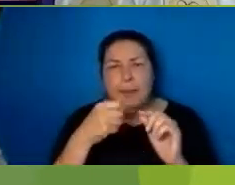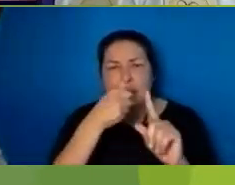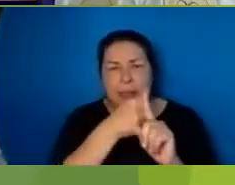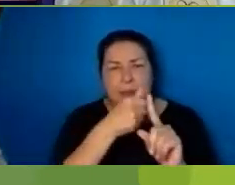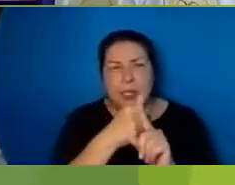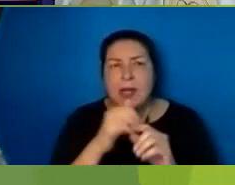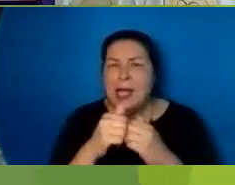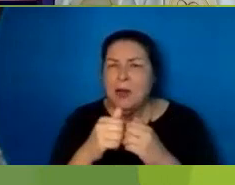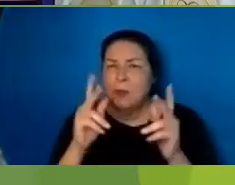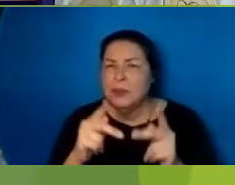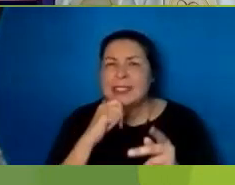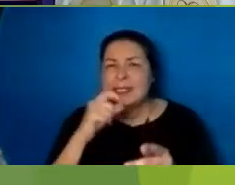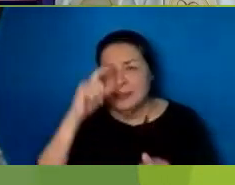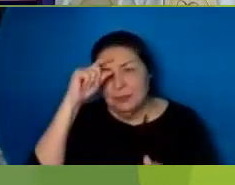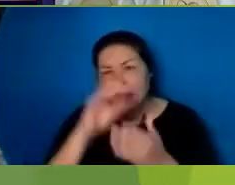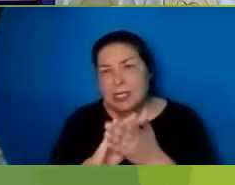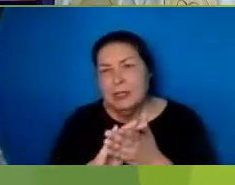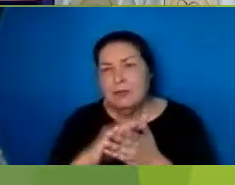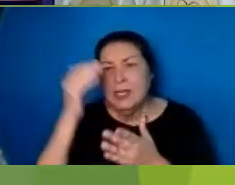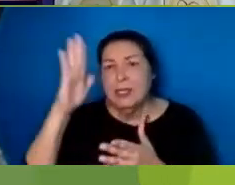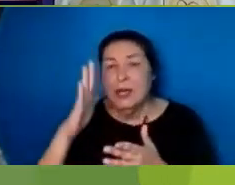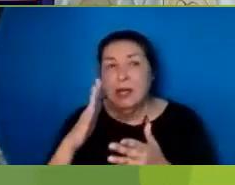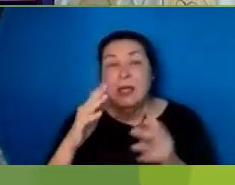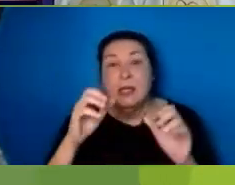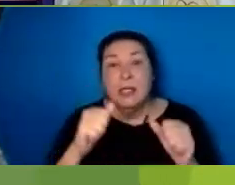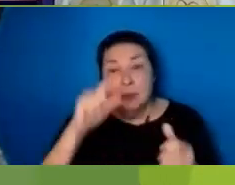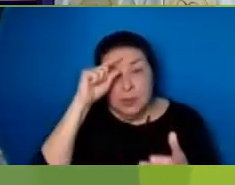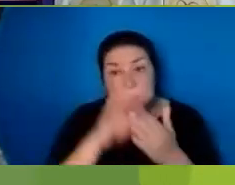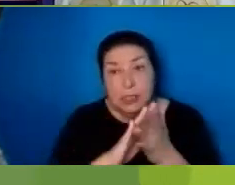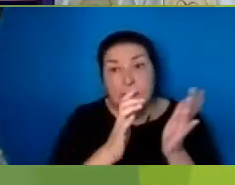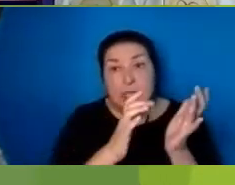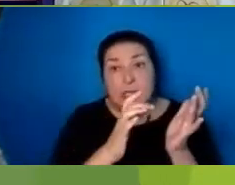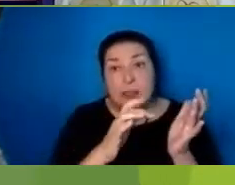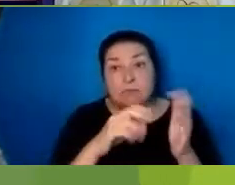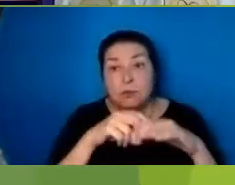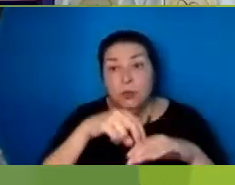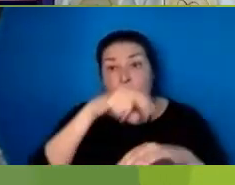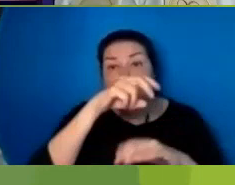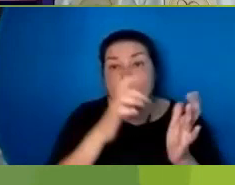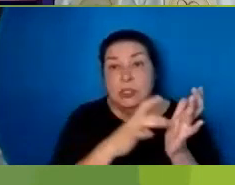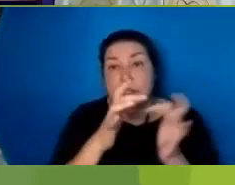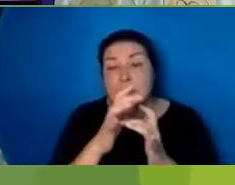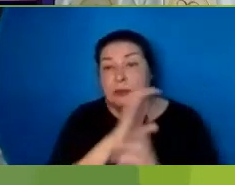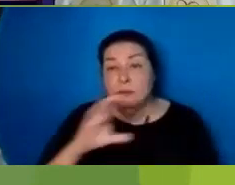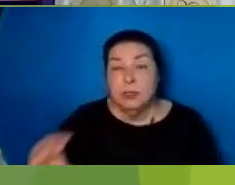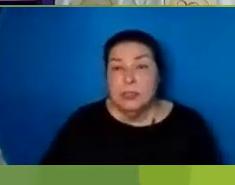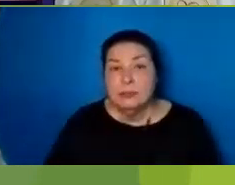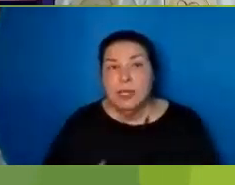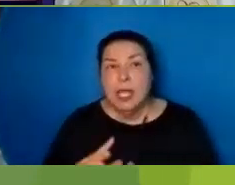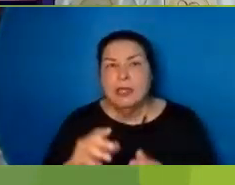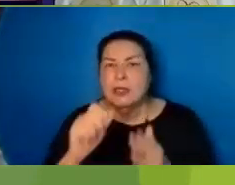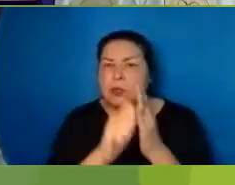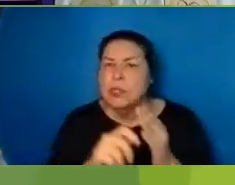Came to faith In the risen Jesus Christ It was also published Around the time That a confirmed bachelor